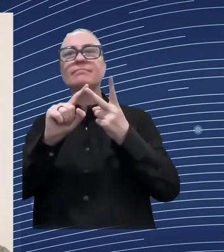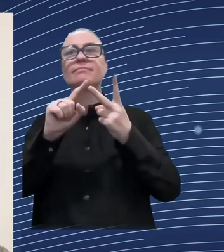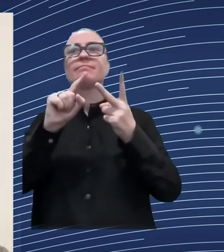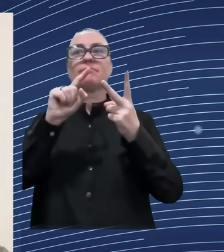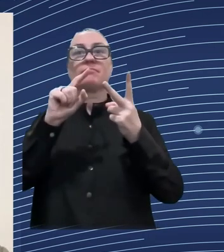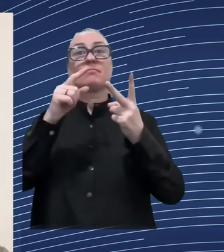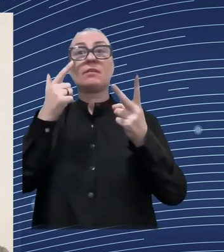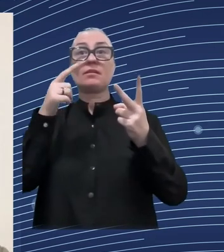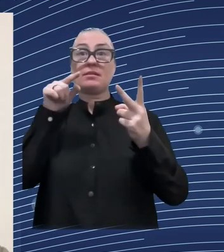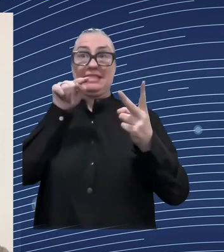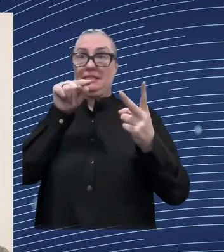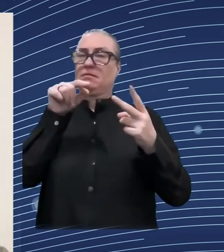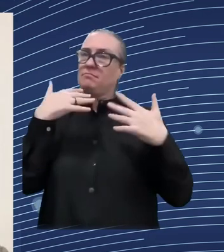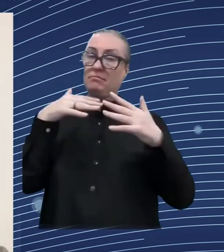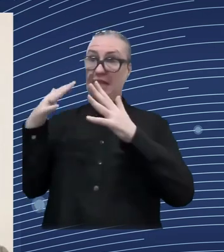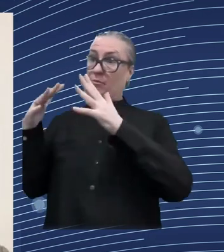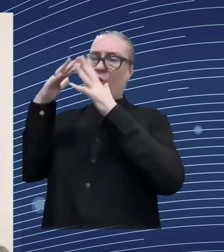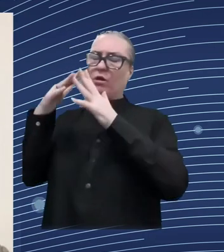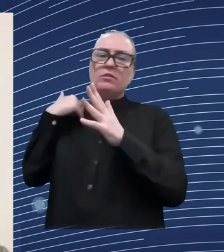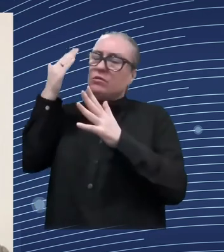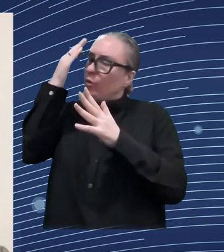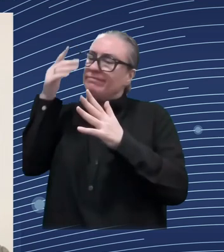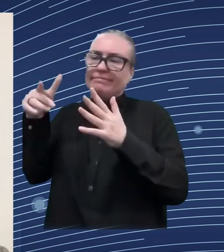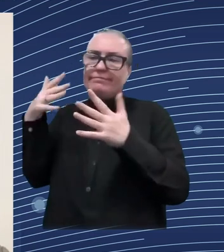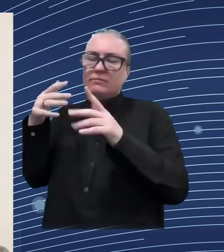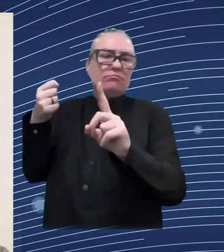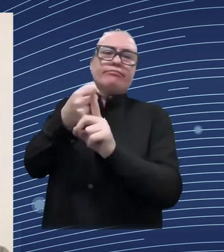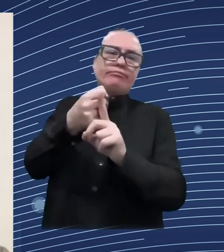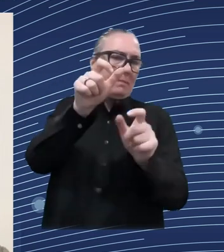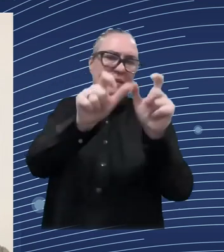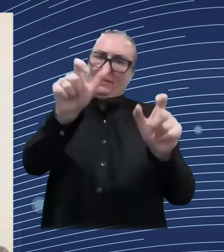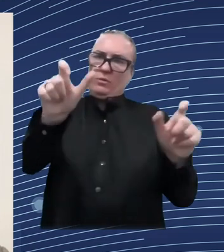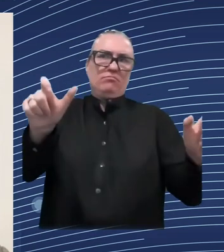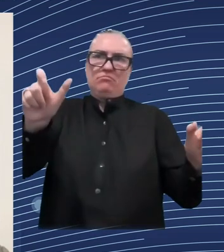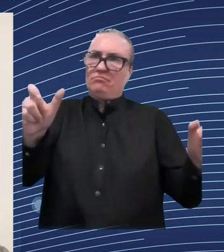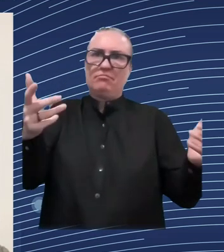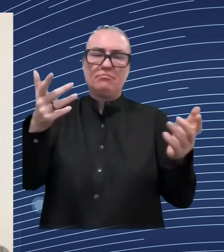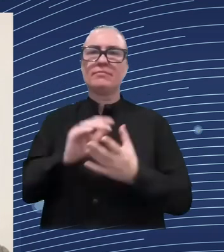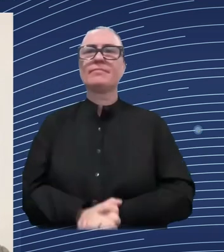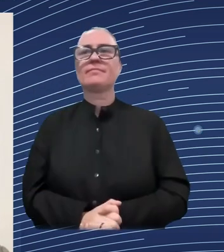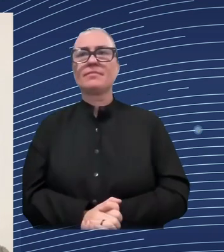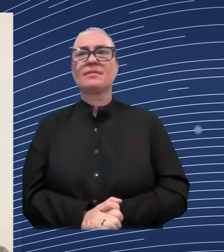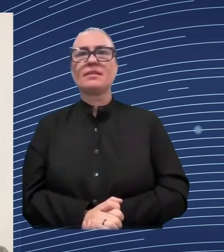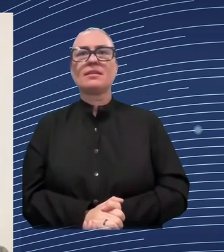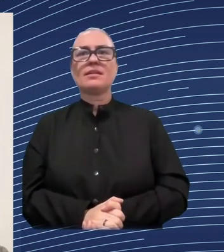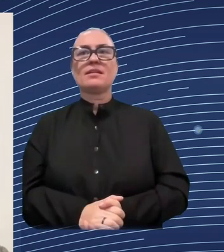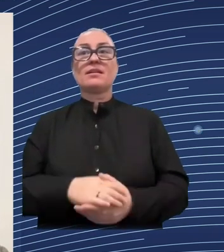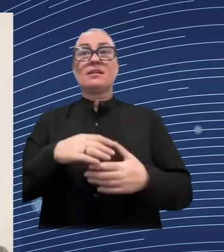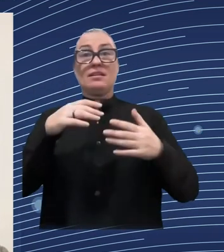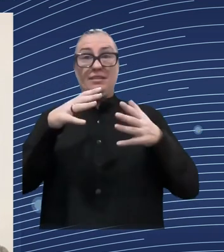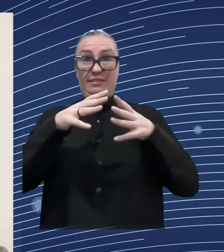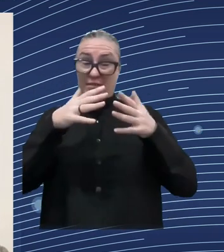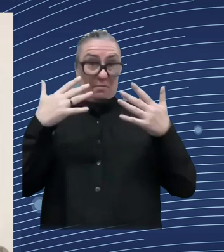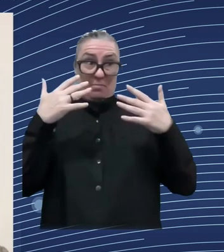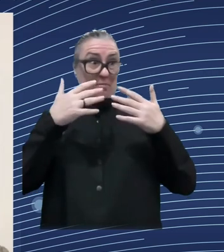um labor force um uh some estimates of 40 decrease um big jump in the level of unemployment um